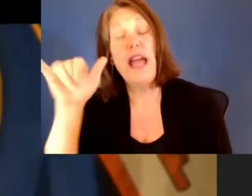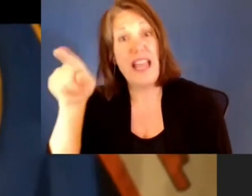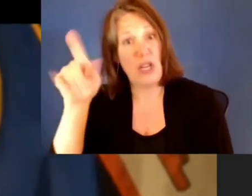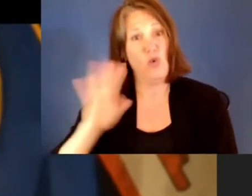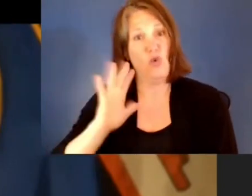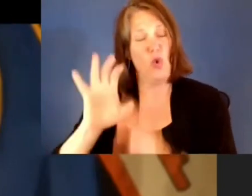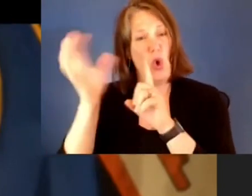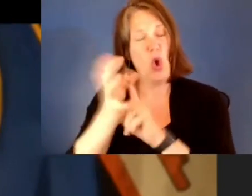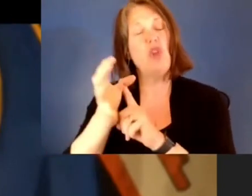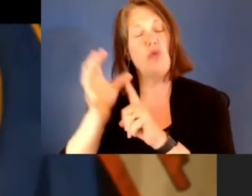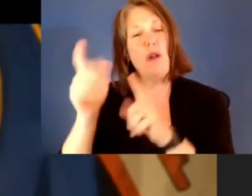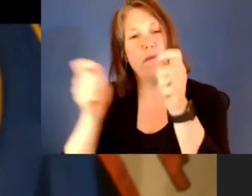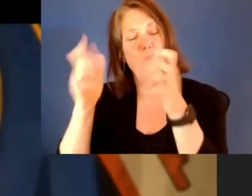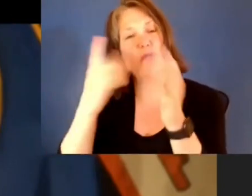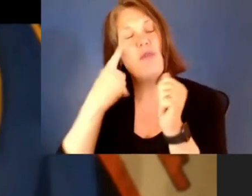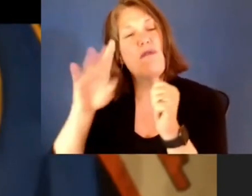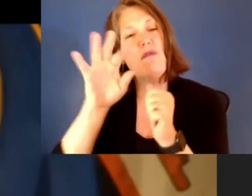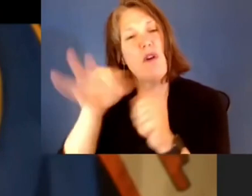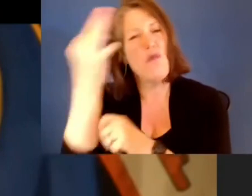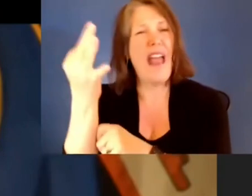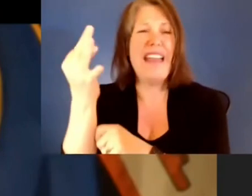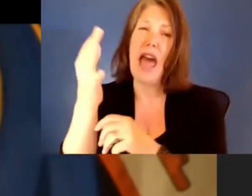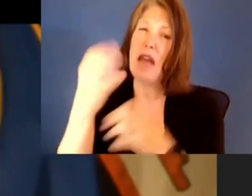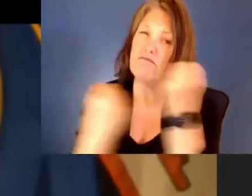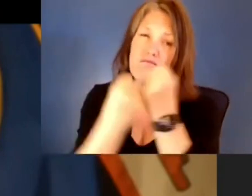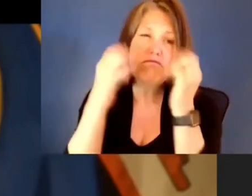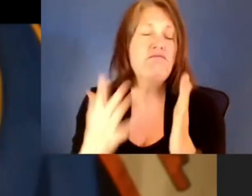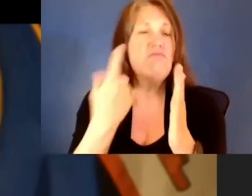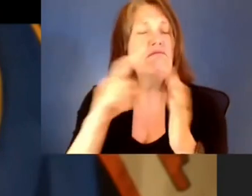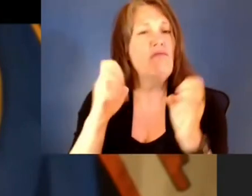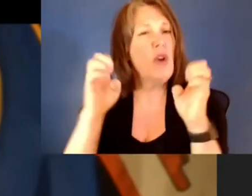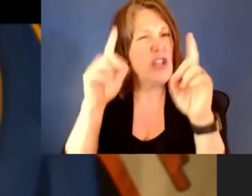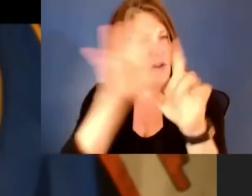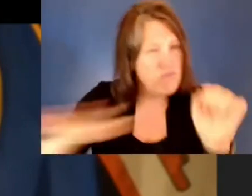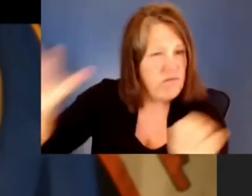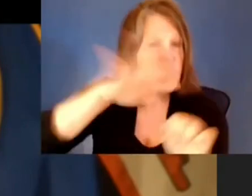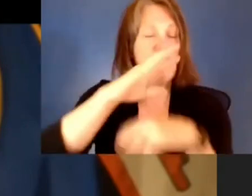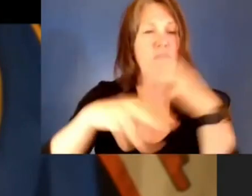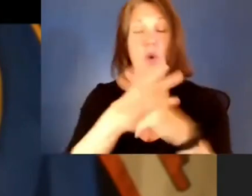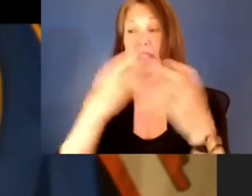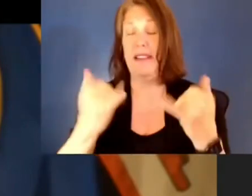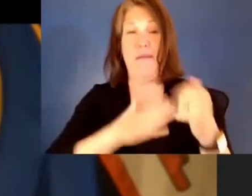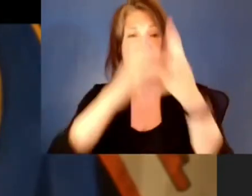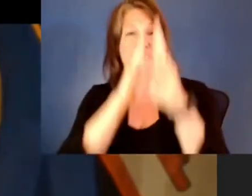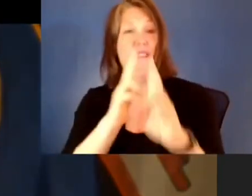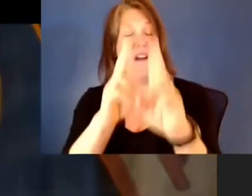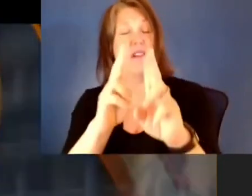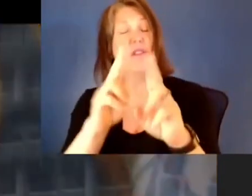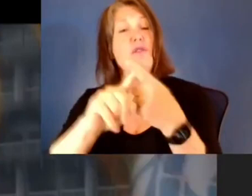tireless advocate for advancing education for all worldwide. is now my honor to welcome Director General Azoulay.